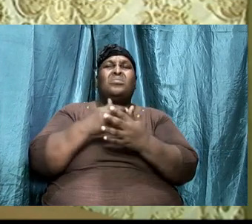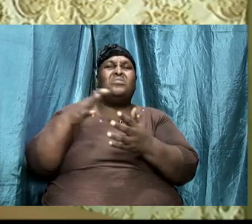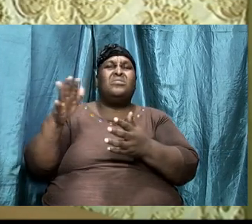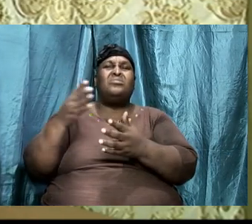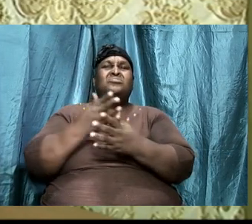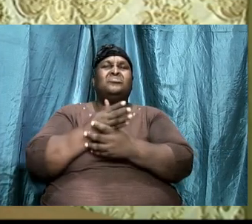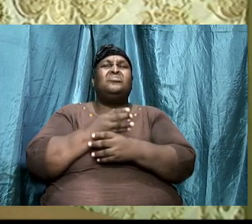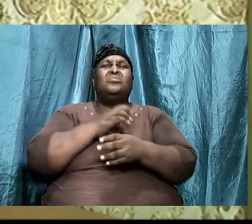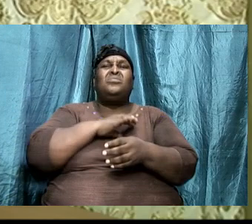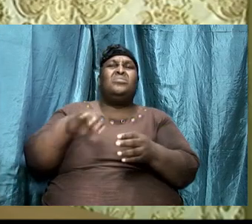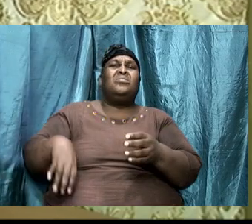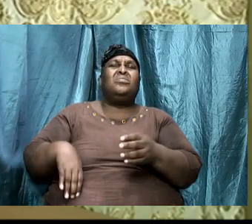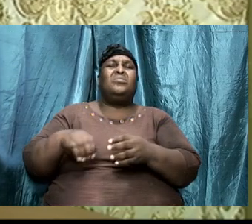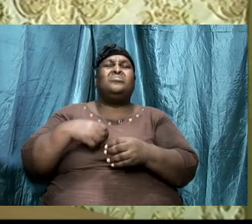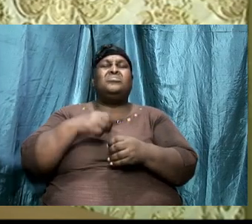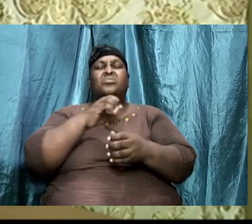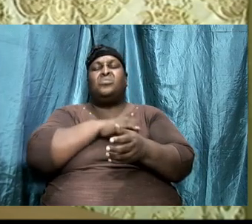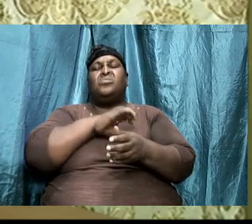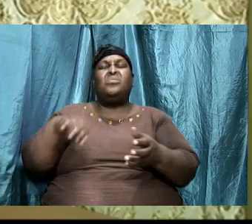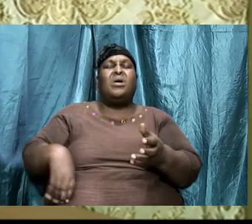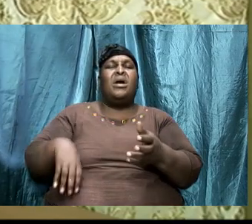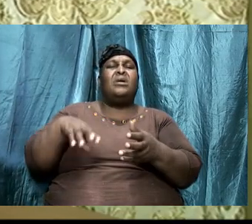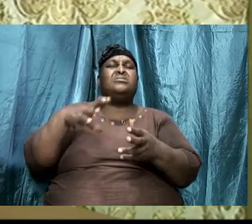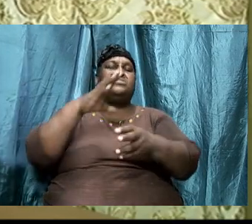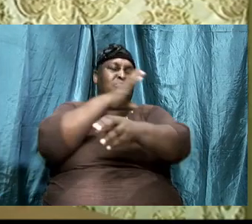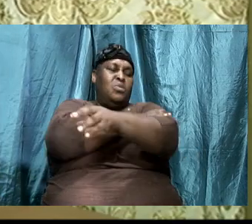Christ's power may rest on me